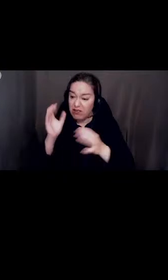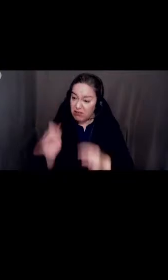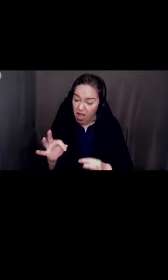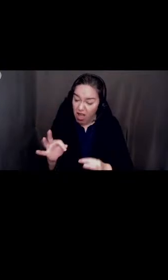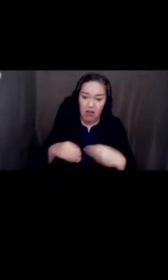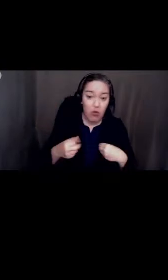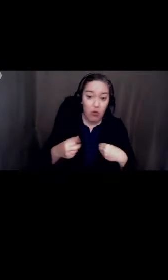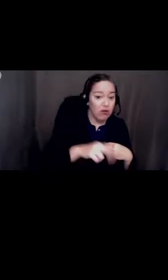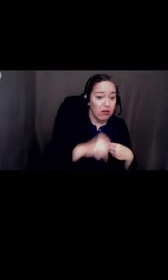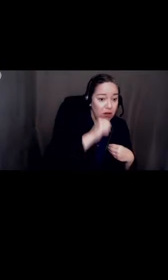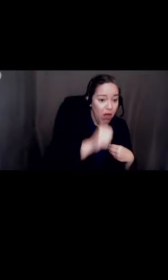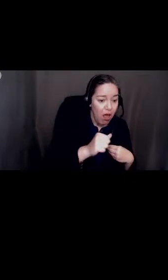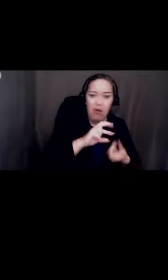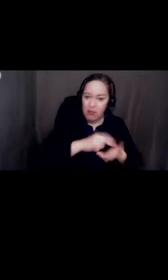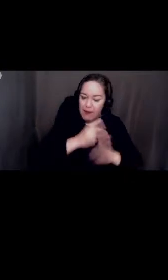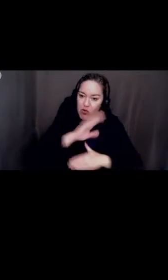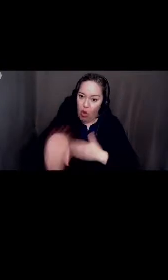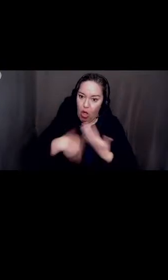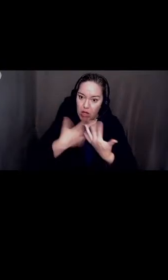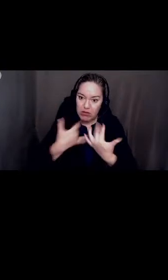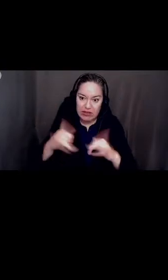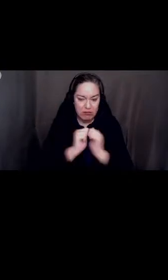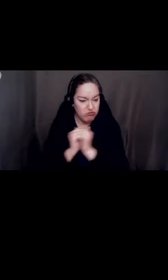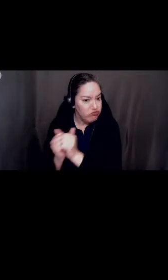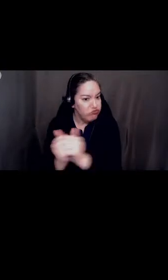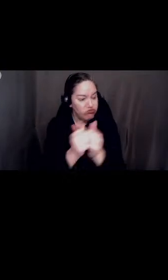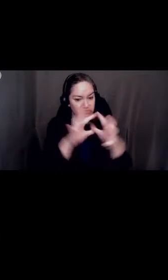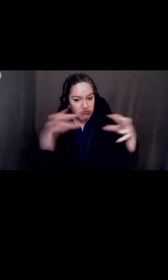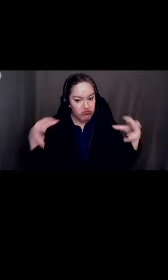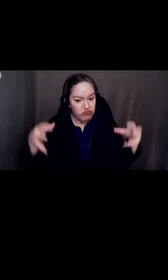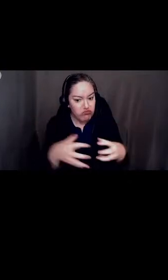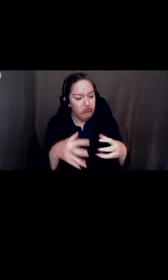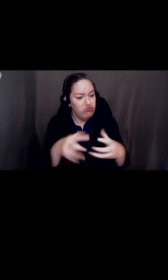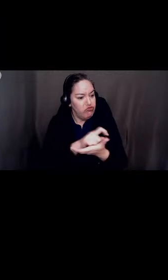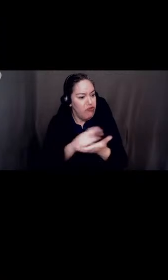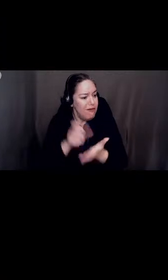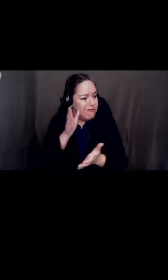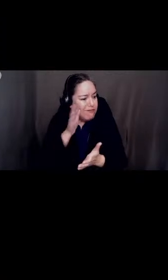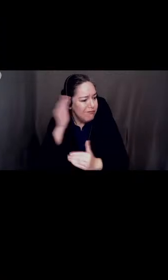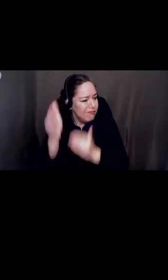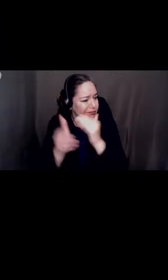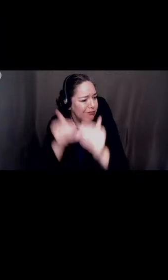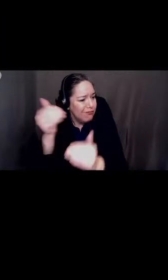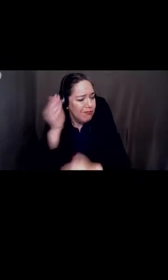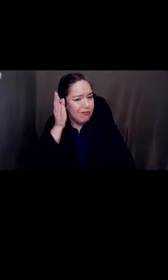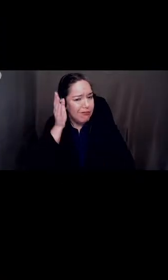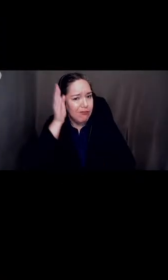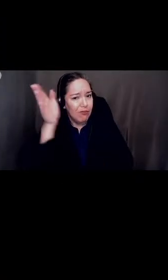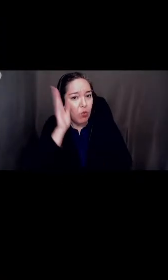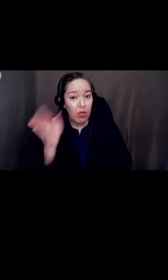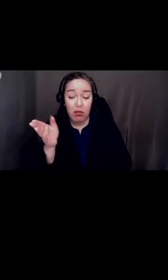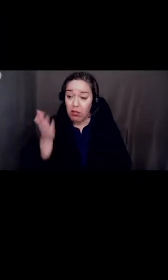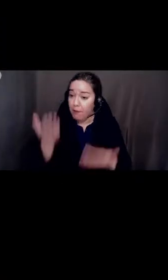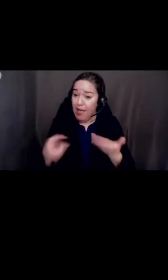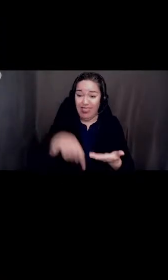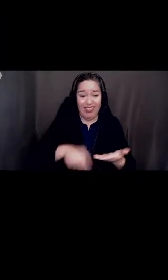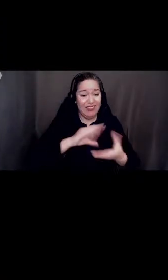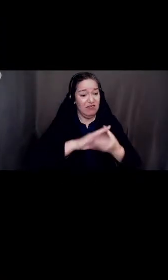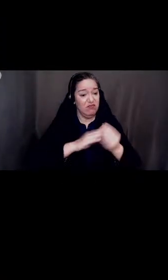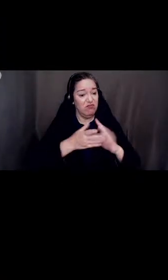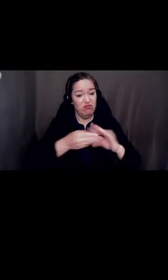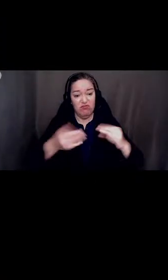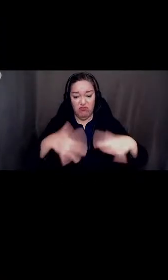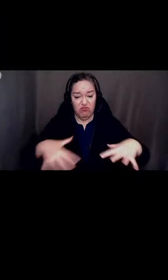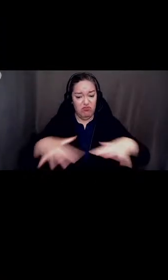This story may still be called the Colton Way, and it may not. Whatever emerges from today